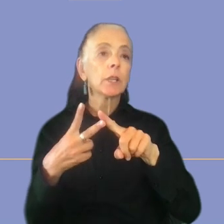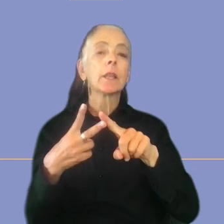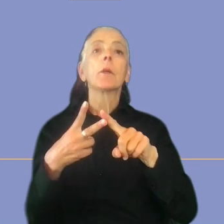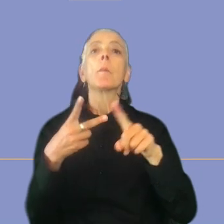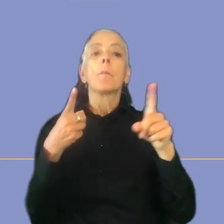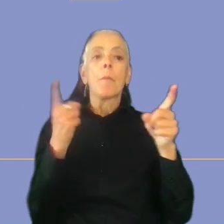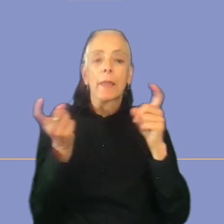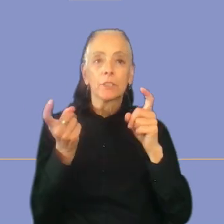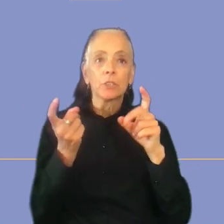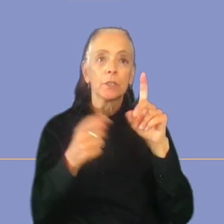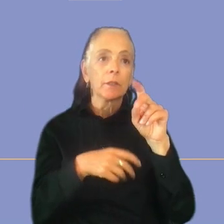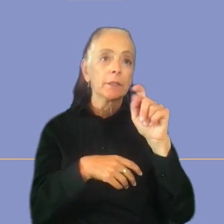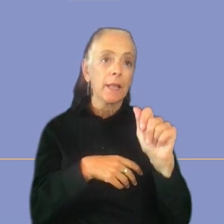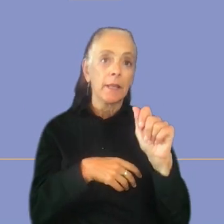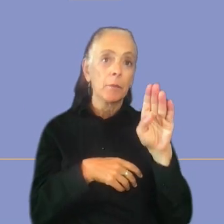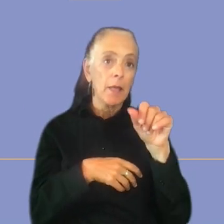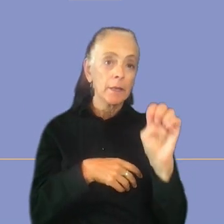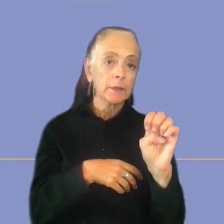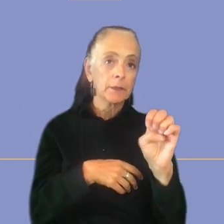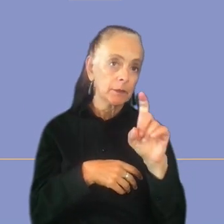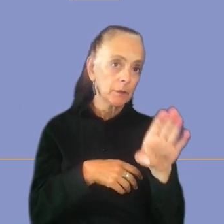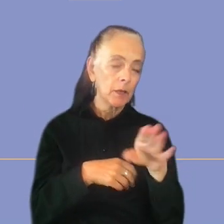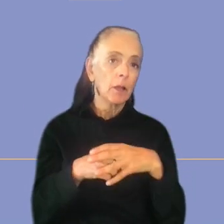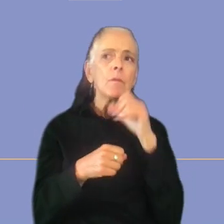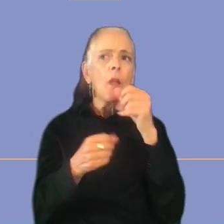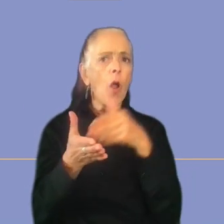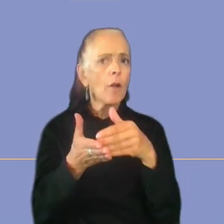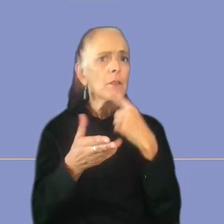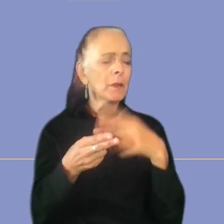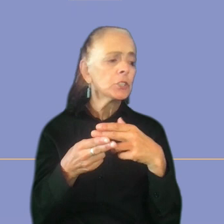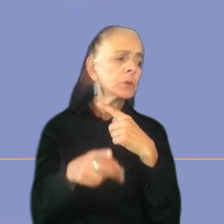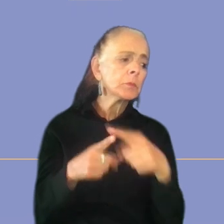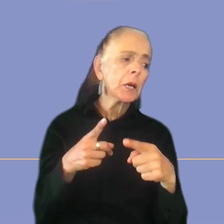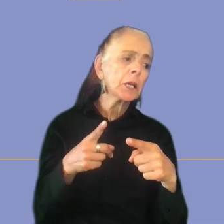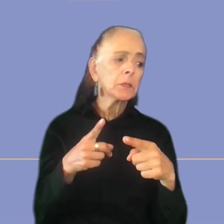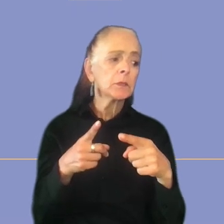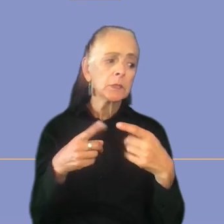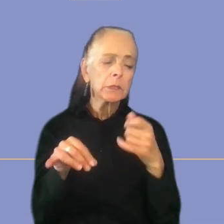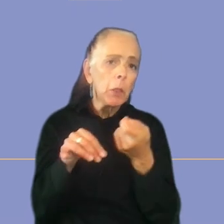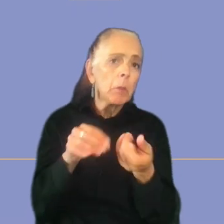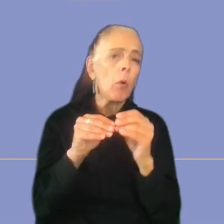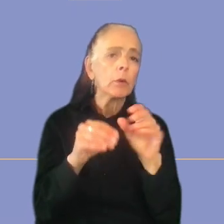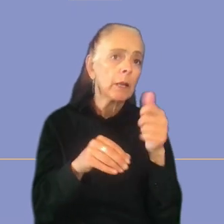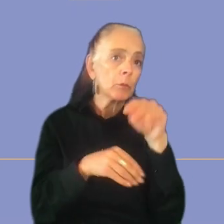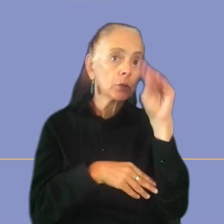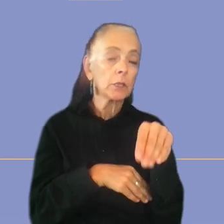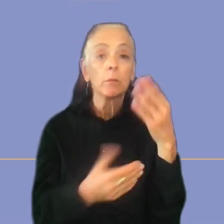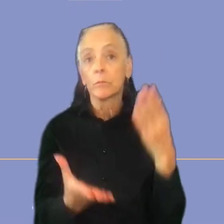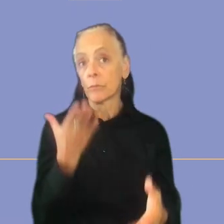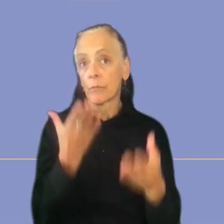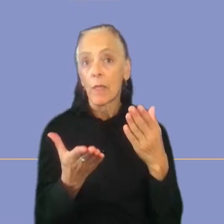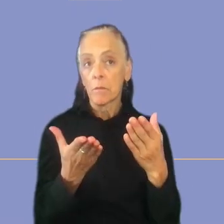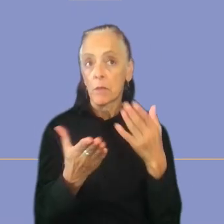database, which is even though not mentioned that often, just a little bit more than in 10% of the cases, that might be something